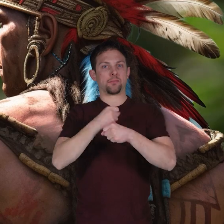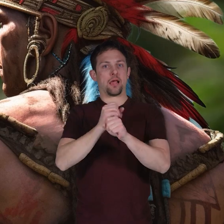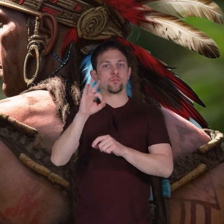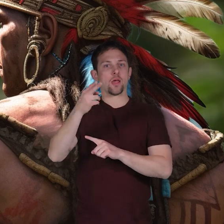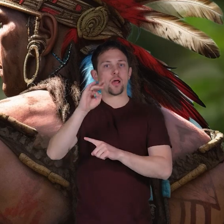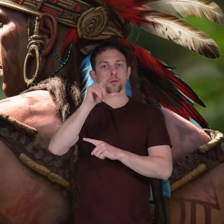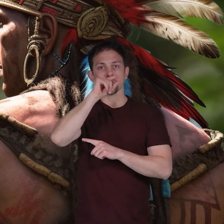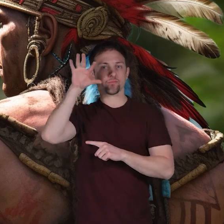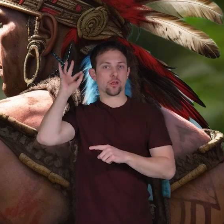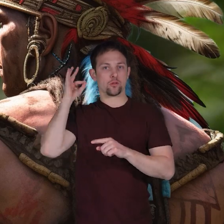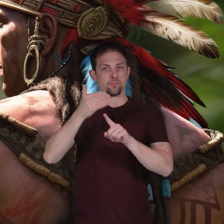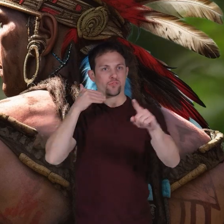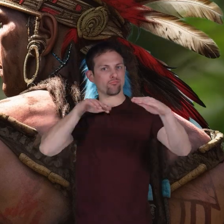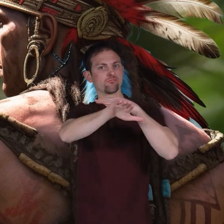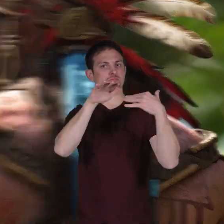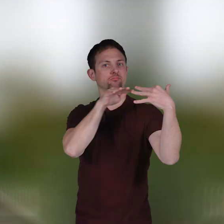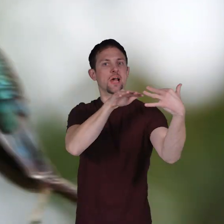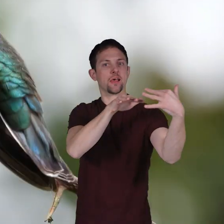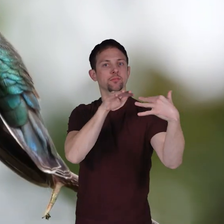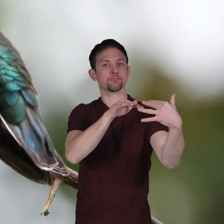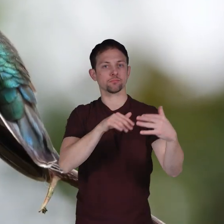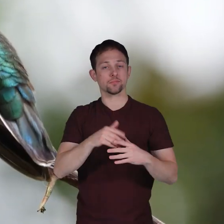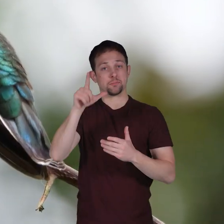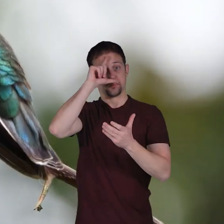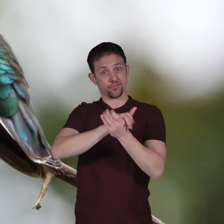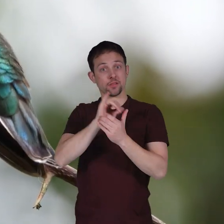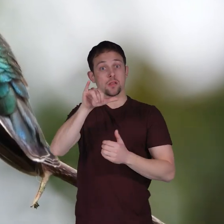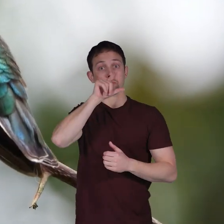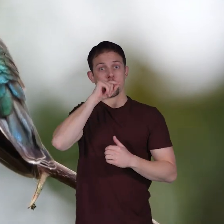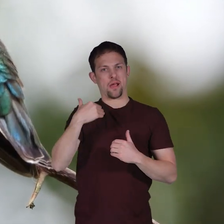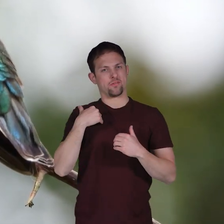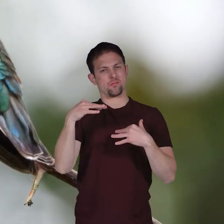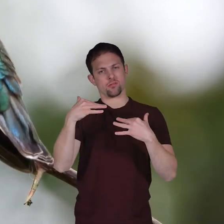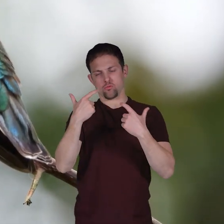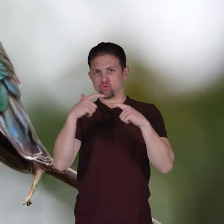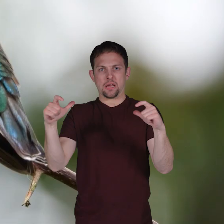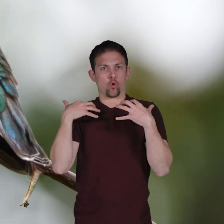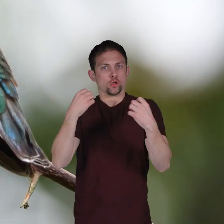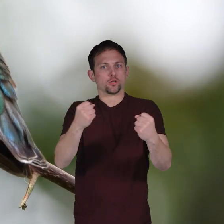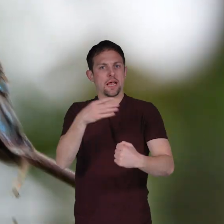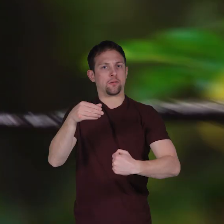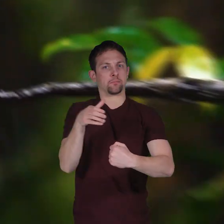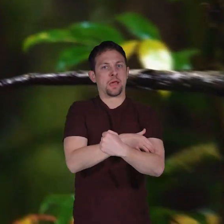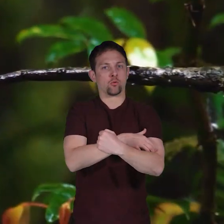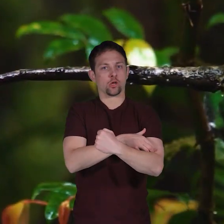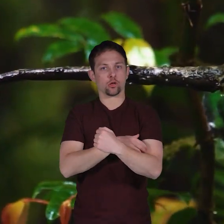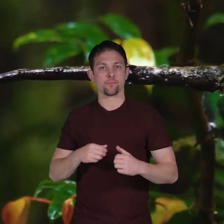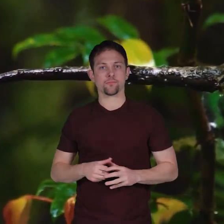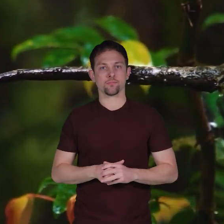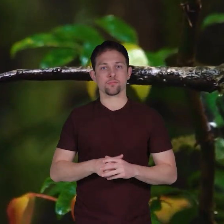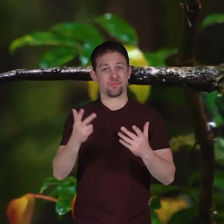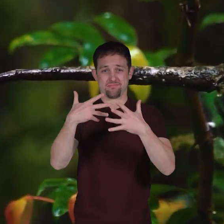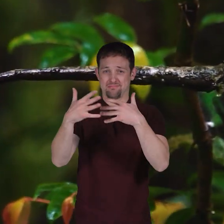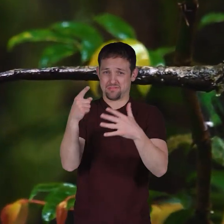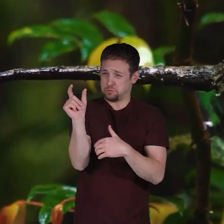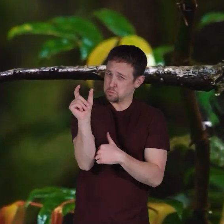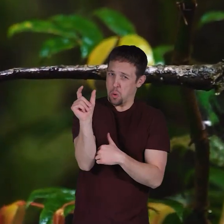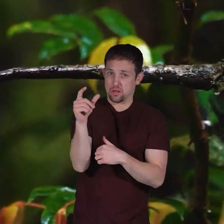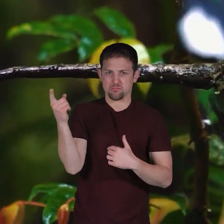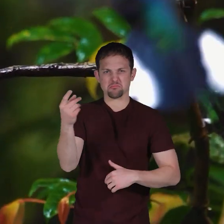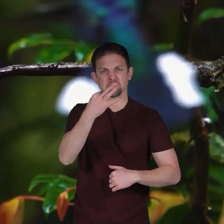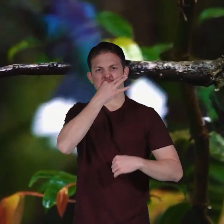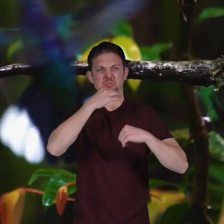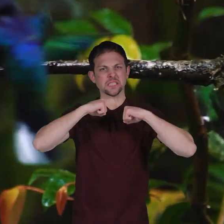hummingbird feathers before going into battle. They believed the birds had great courage and power. Despite being very small,